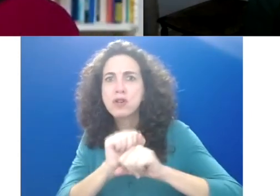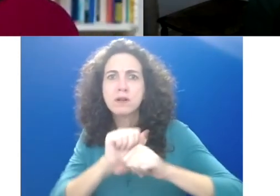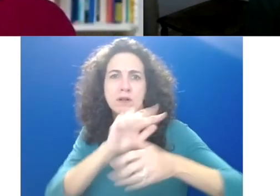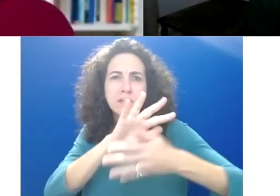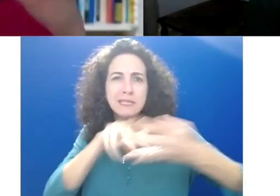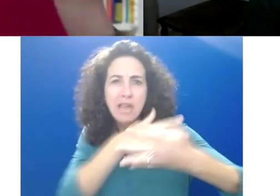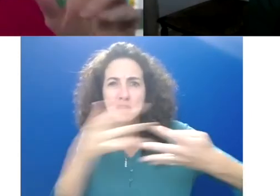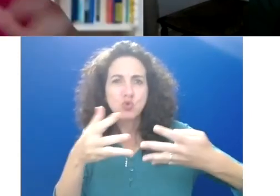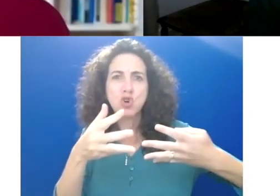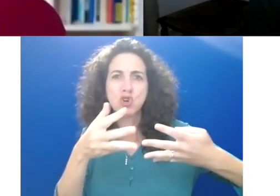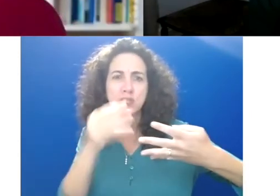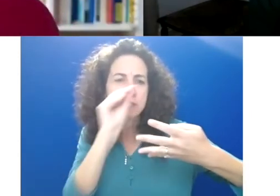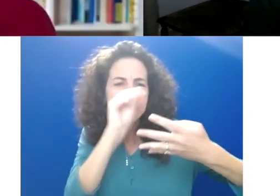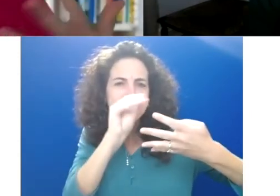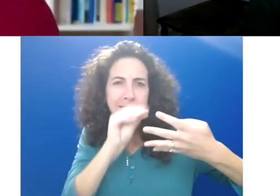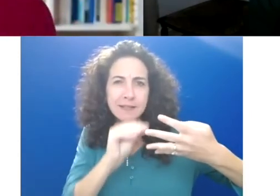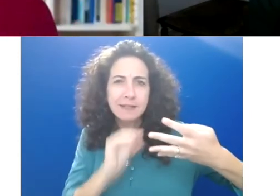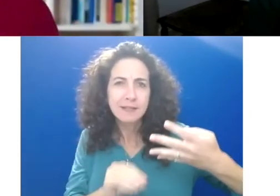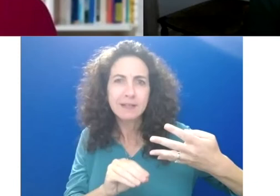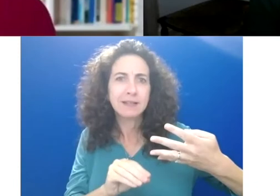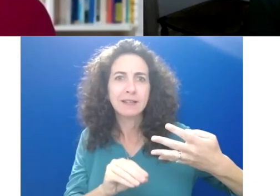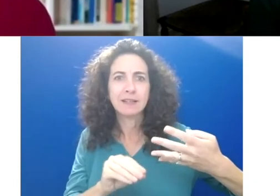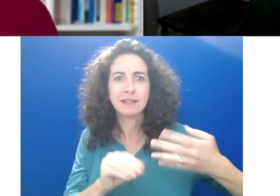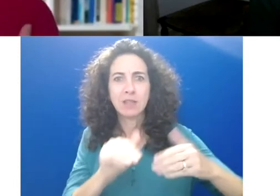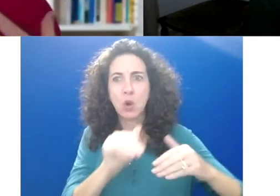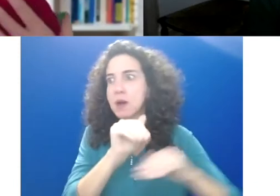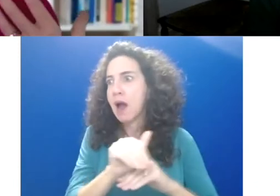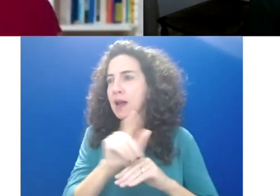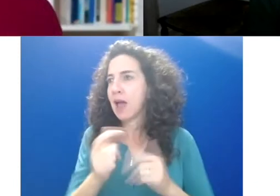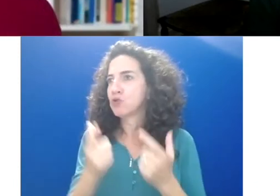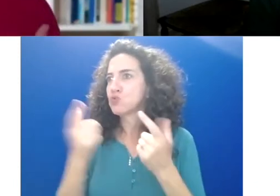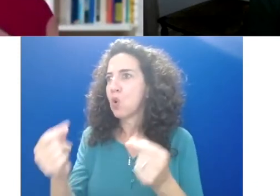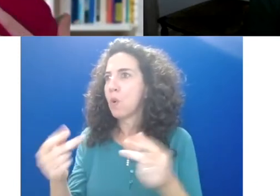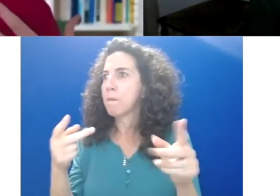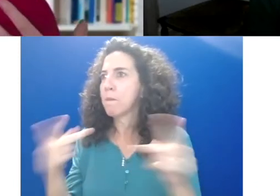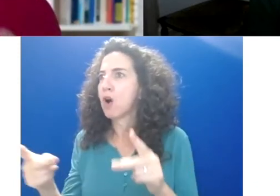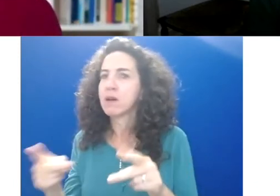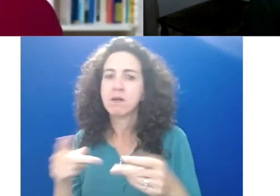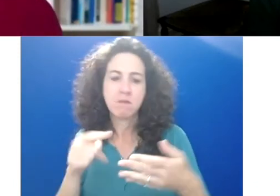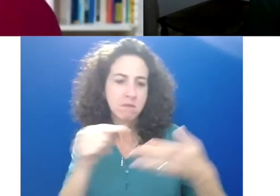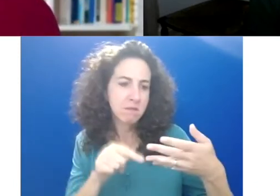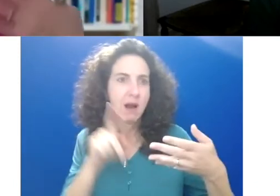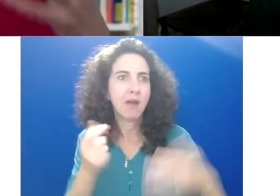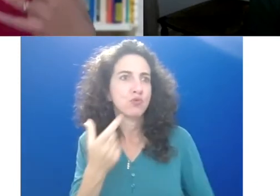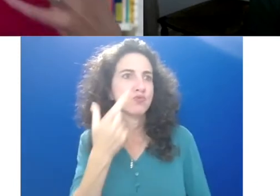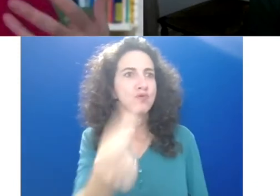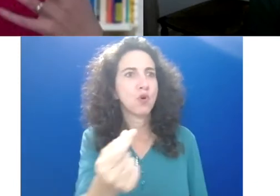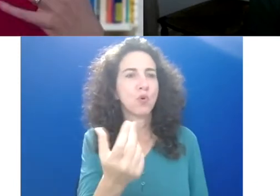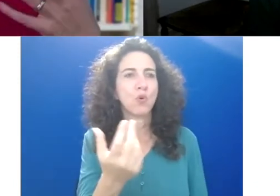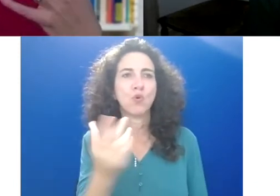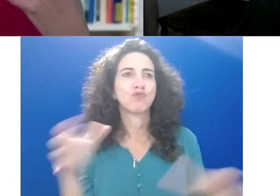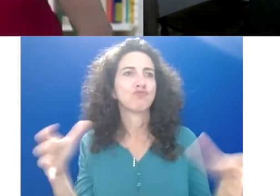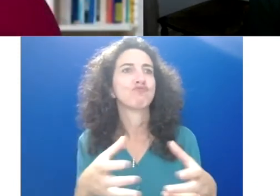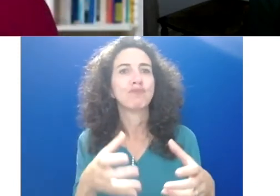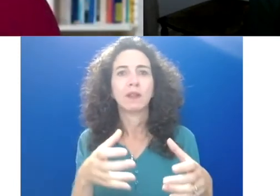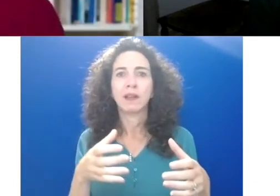at night that you had to go to or theoretically were going to be fun. But because it was just this sort of hamster wheel effect of so much